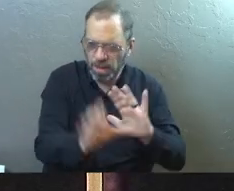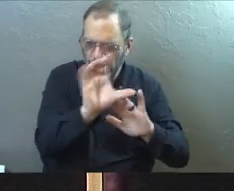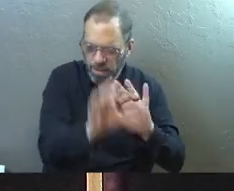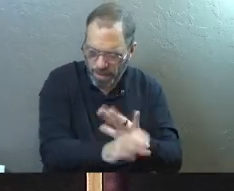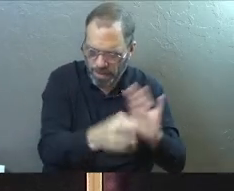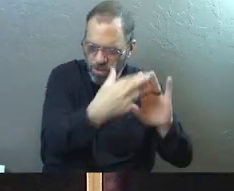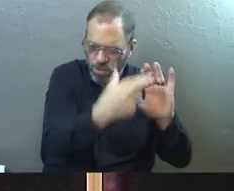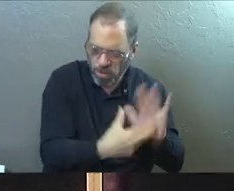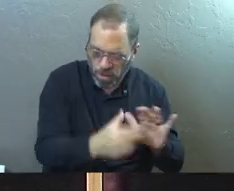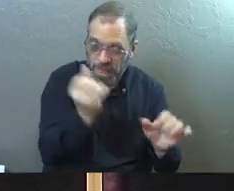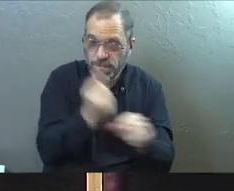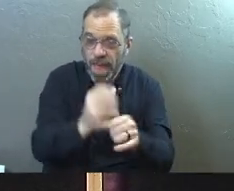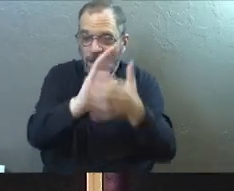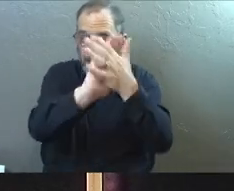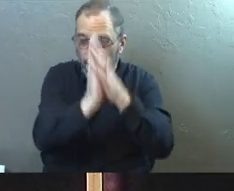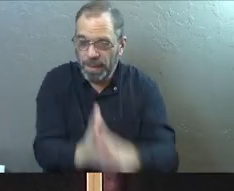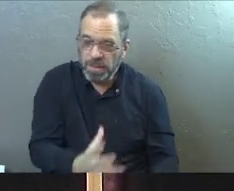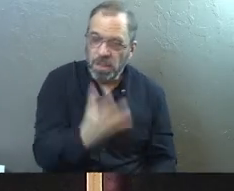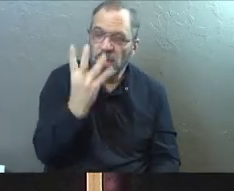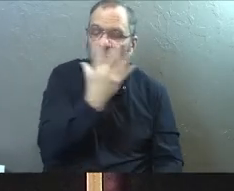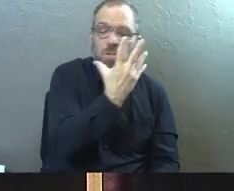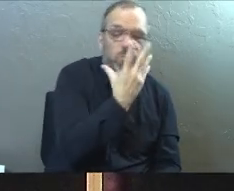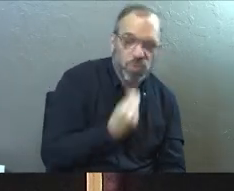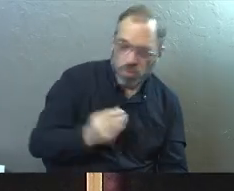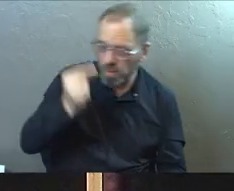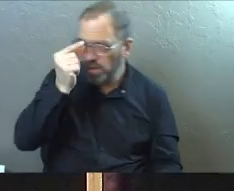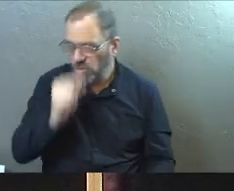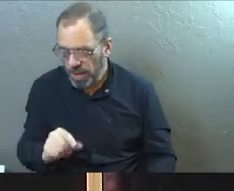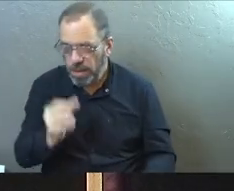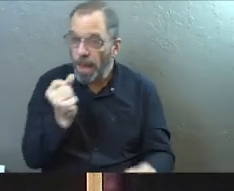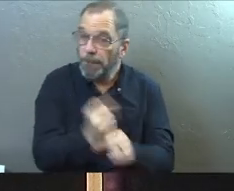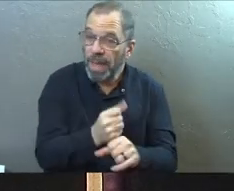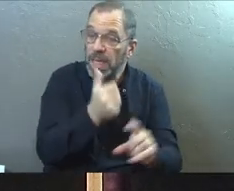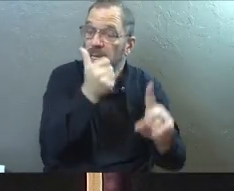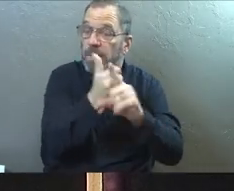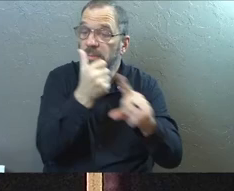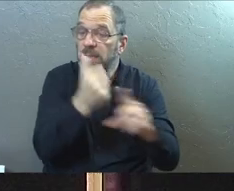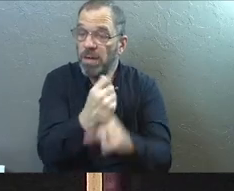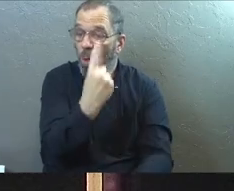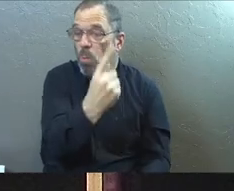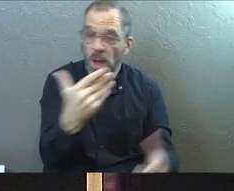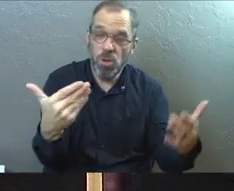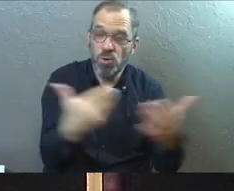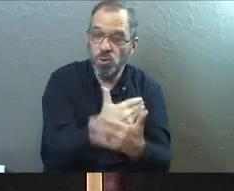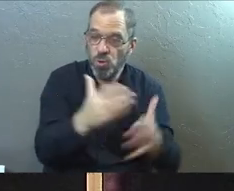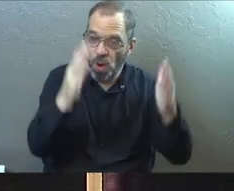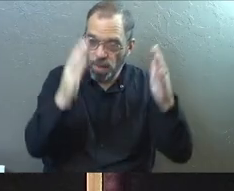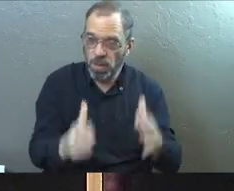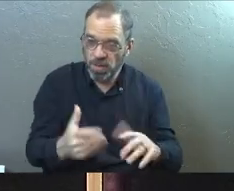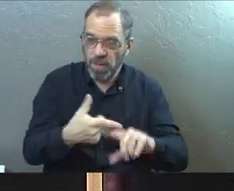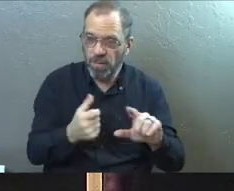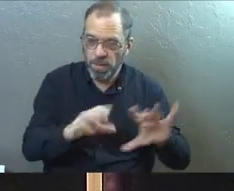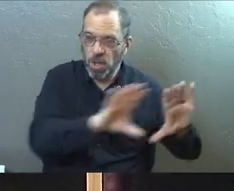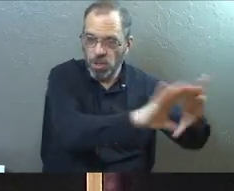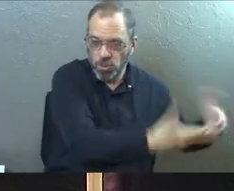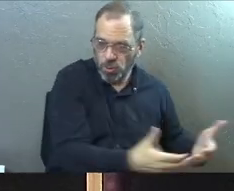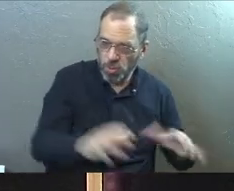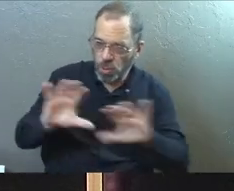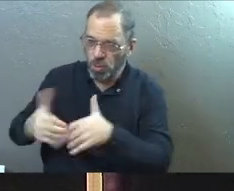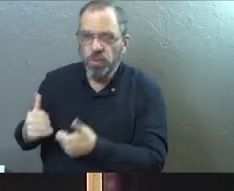and regulations. He made peace between Jews and Gentiles by creating in himself one new people from two groups.